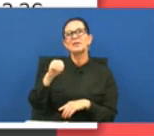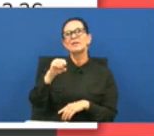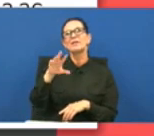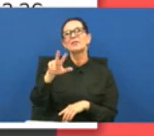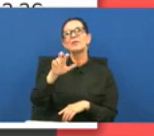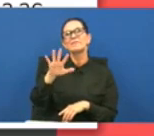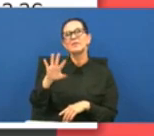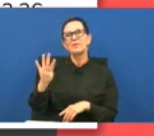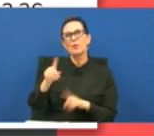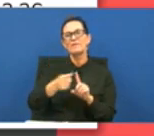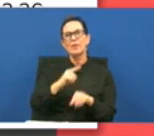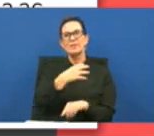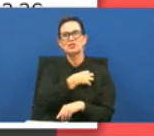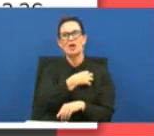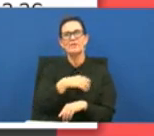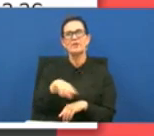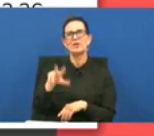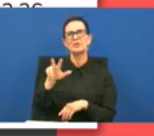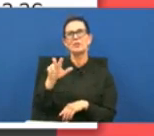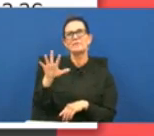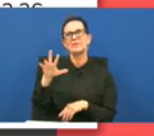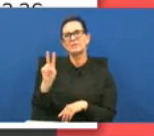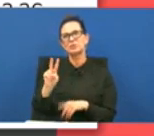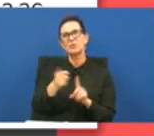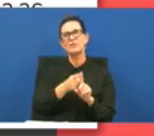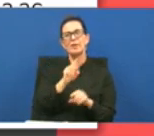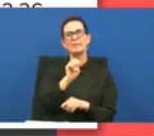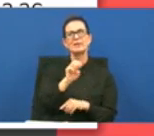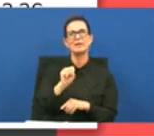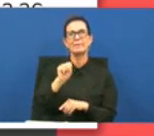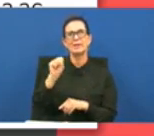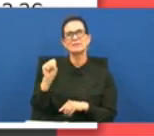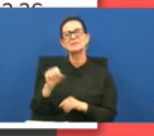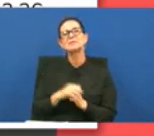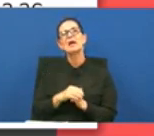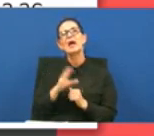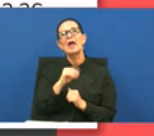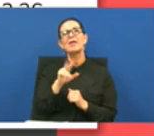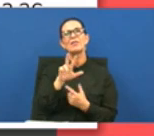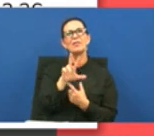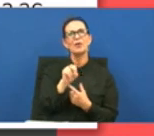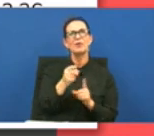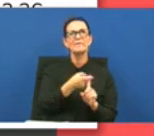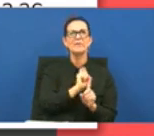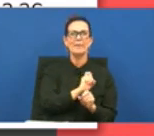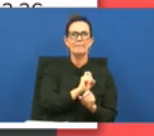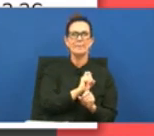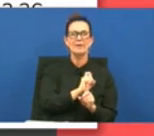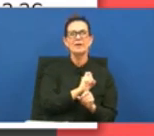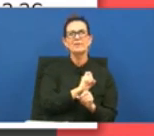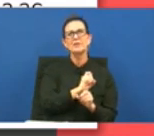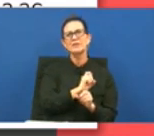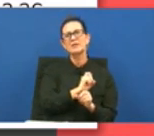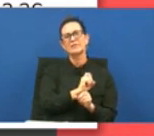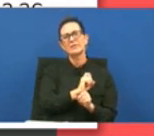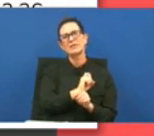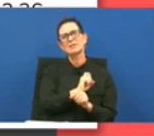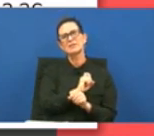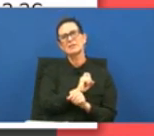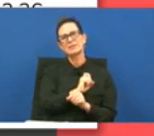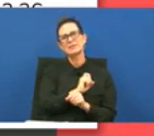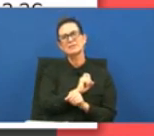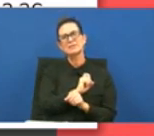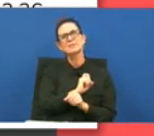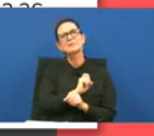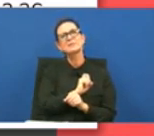sheriff's office 352 were from ems and 30 were from out other agencies